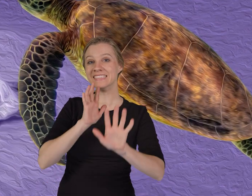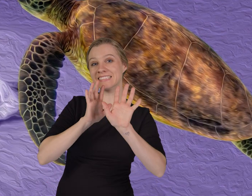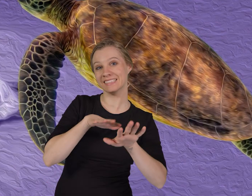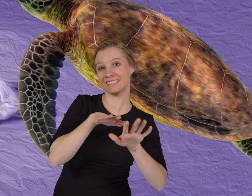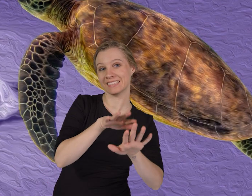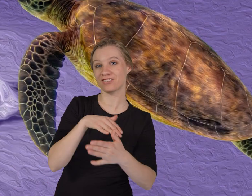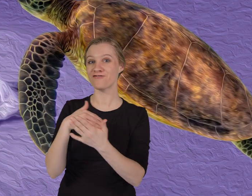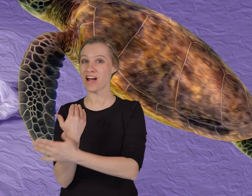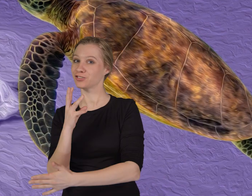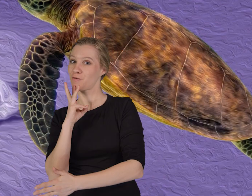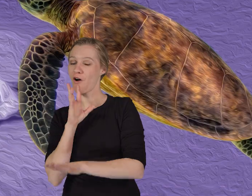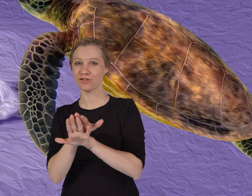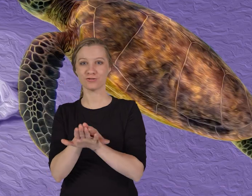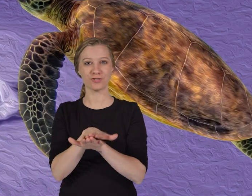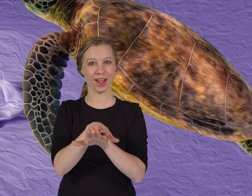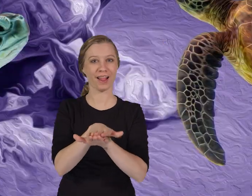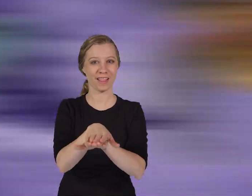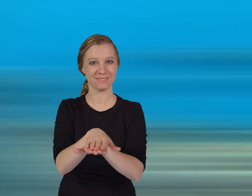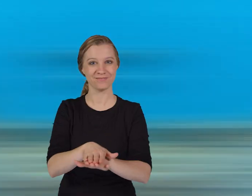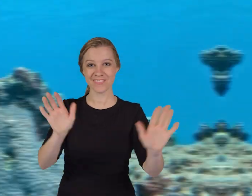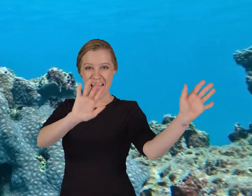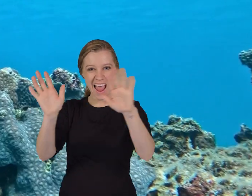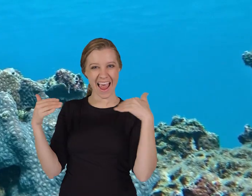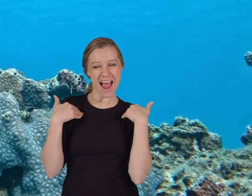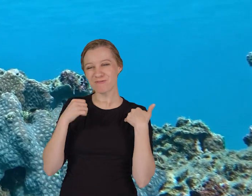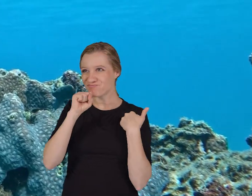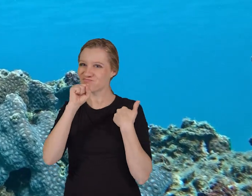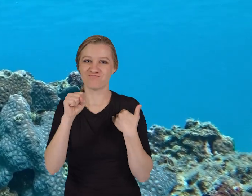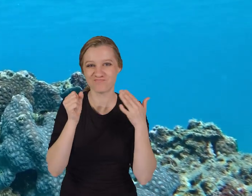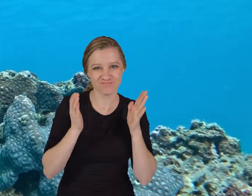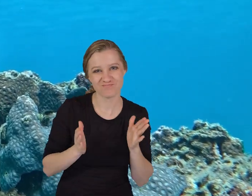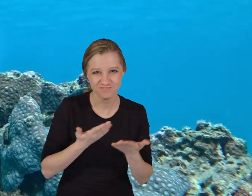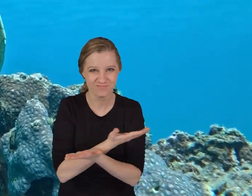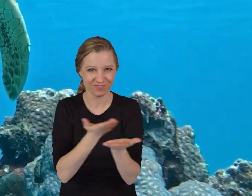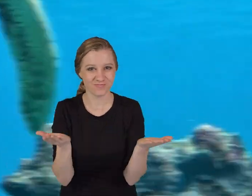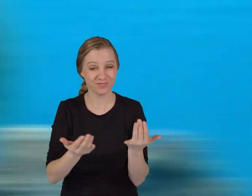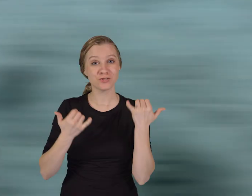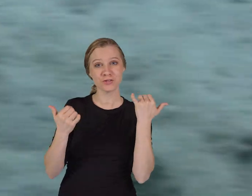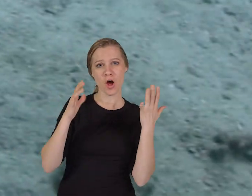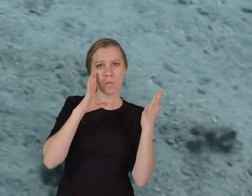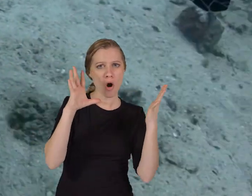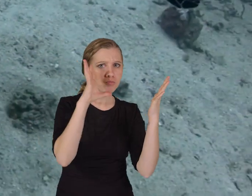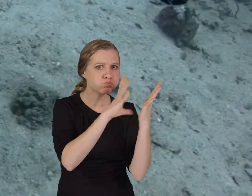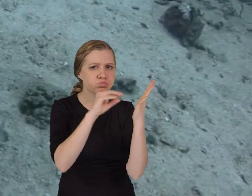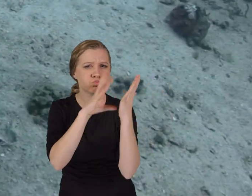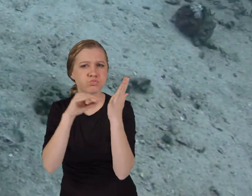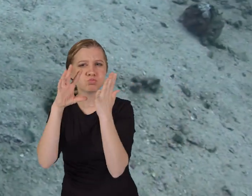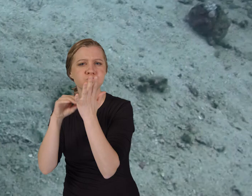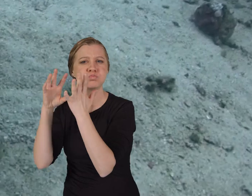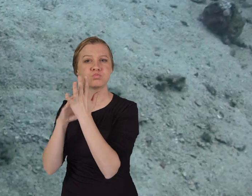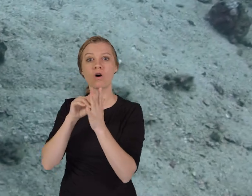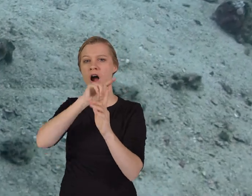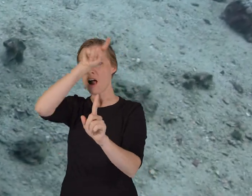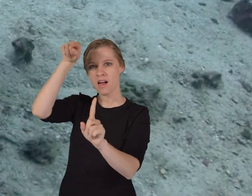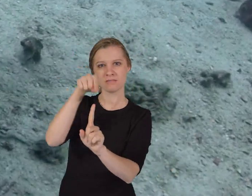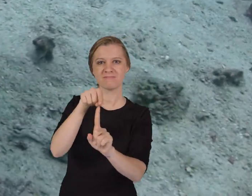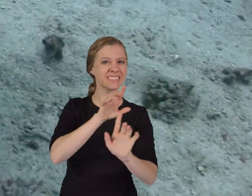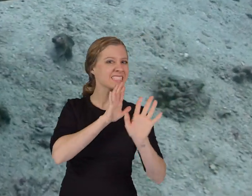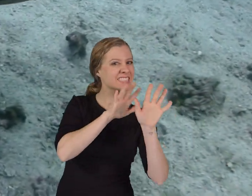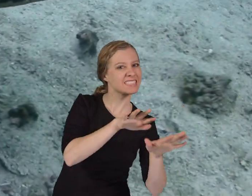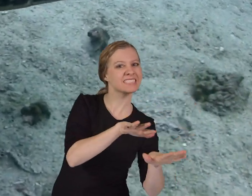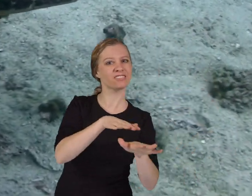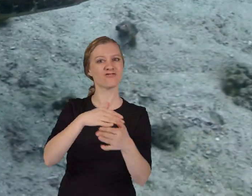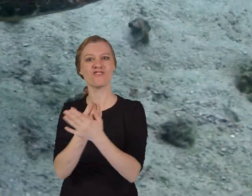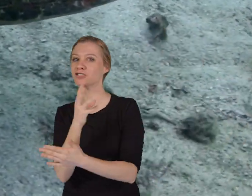Sea and freshwater turtles. Hi there animal enthusiasts! Today we are going to learn all